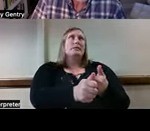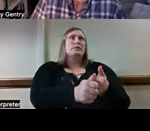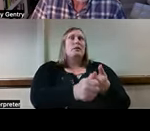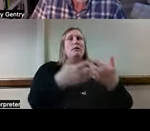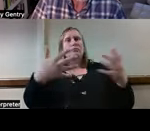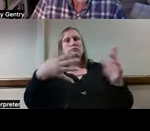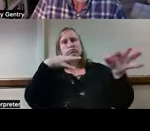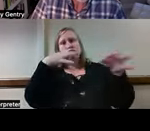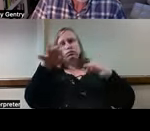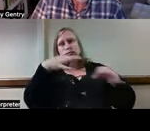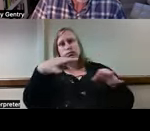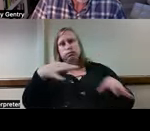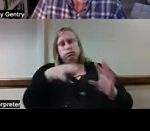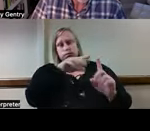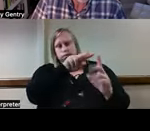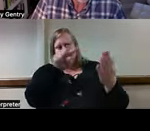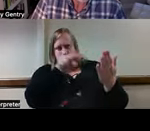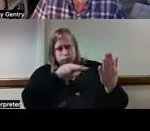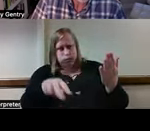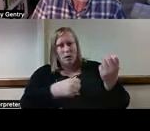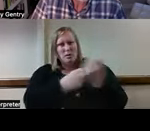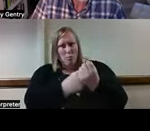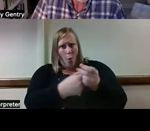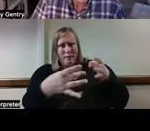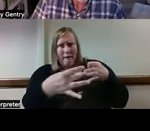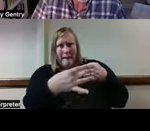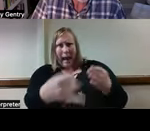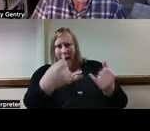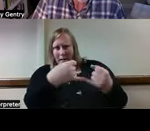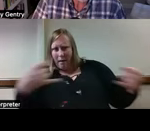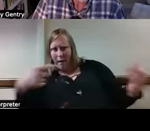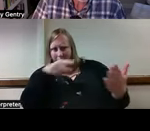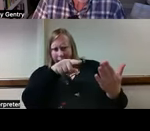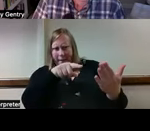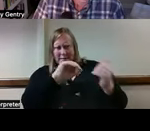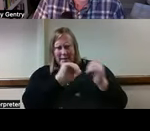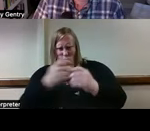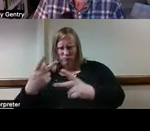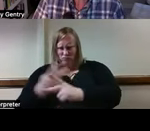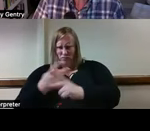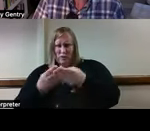set of supports and guidelines in helping you sort through these kinds of problems.